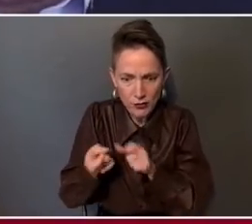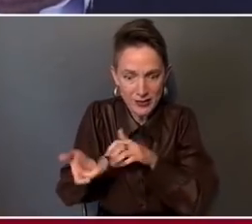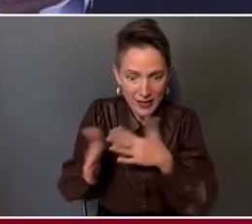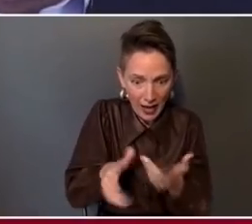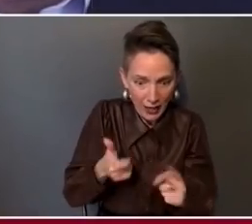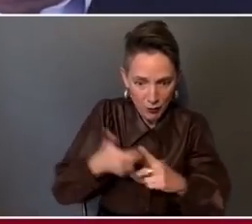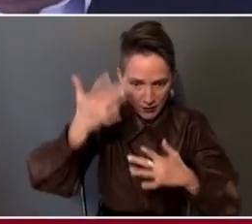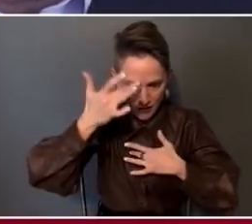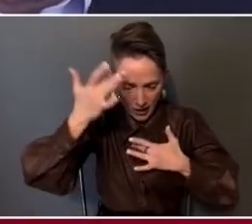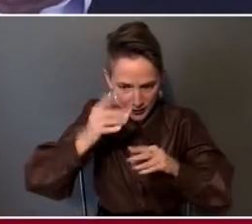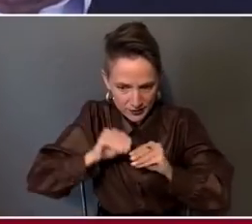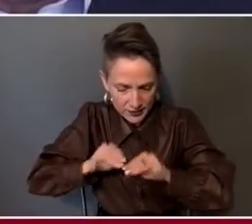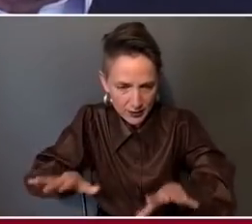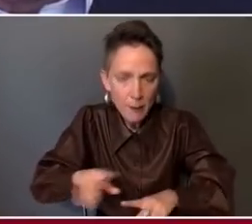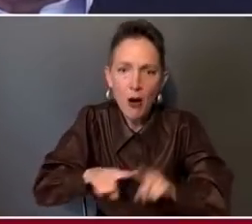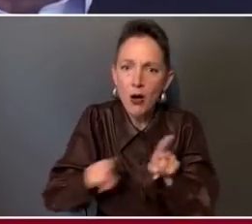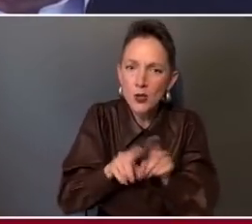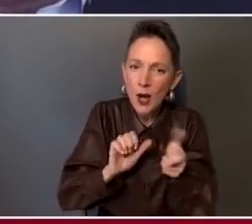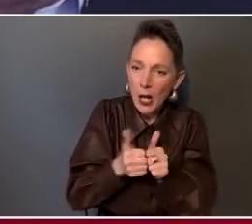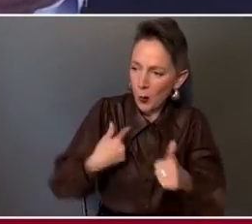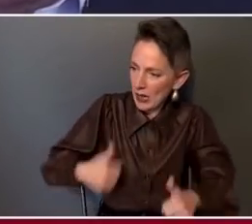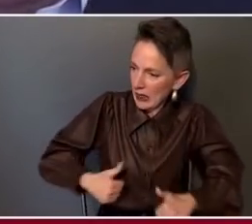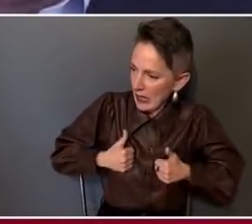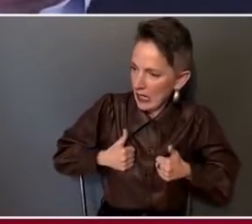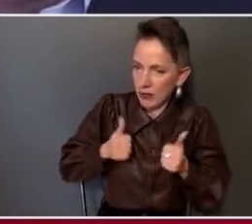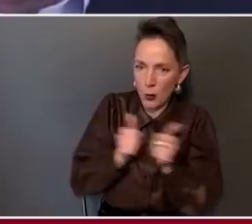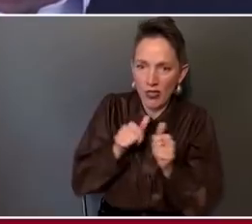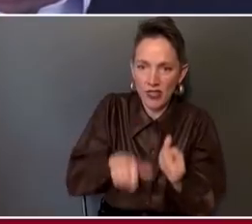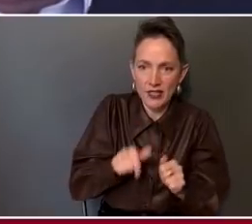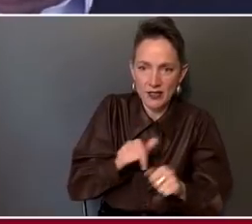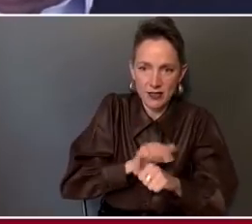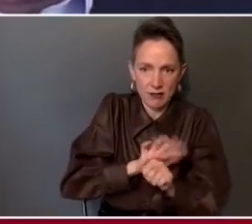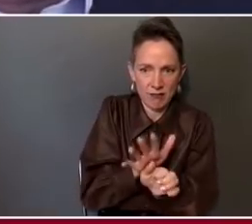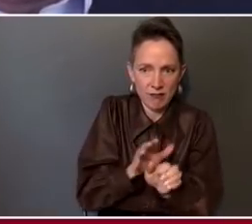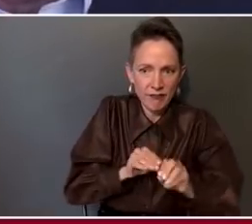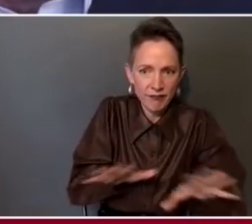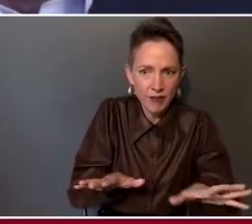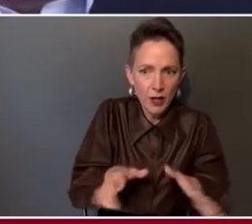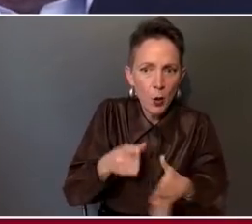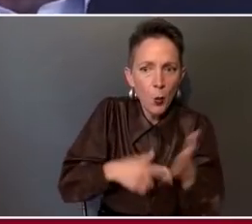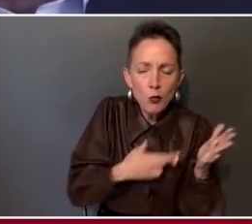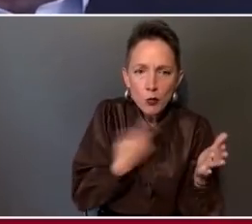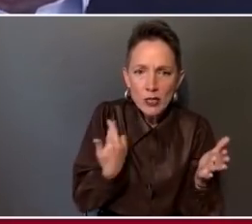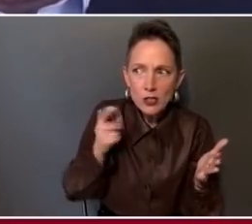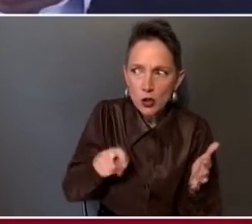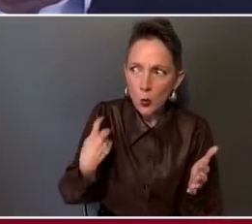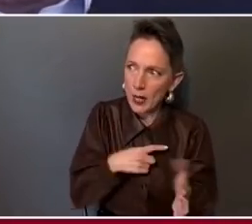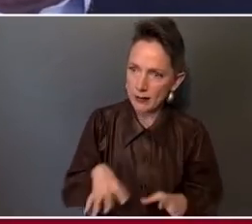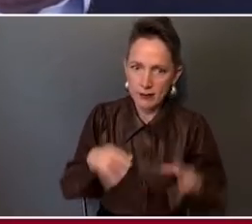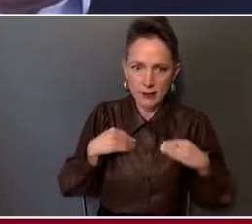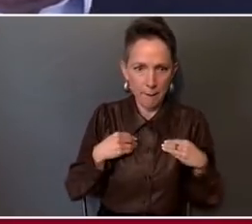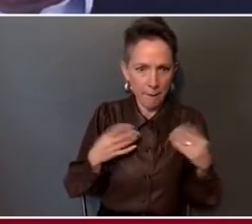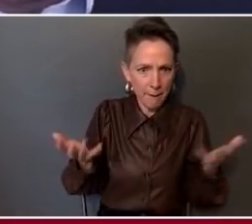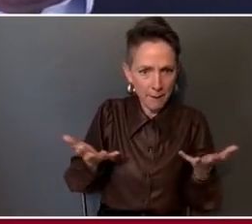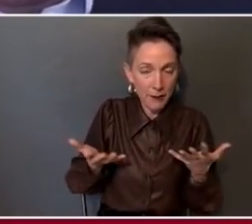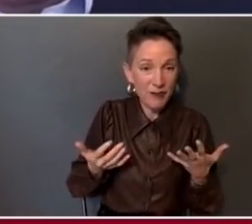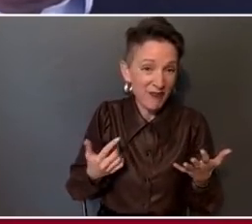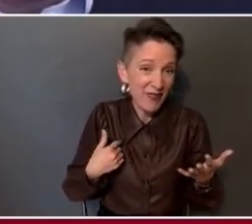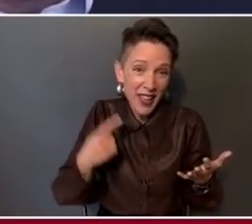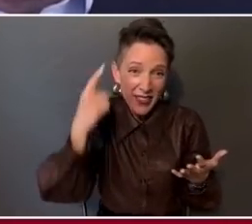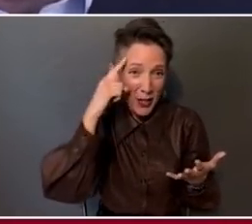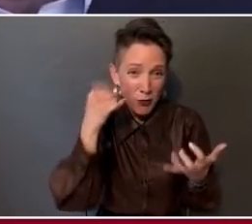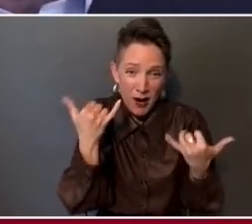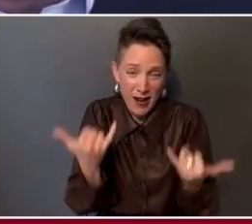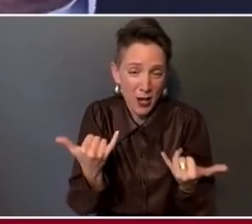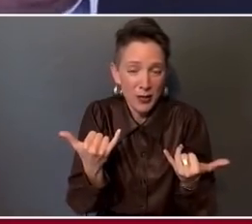it's also how do we live with it? What do we do? What are the risks that we assume? And I think that we're still really on the road